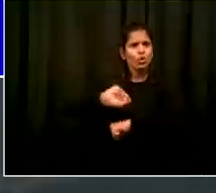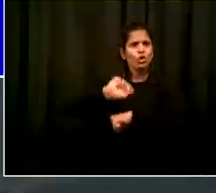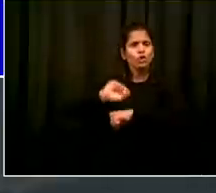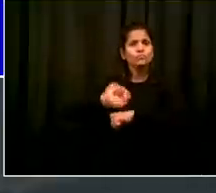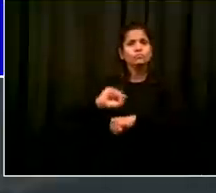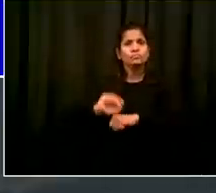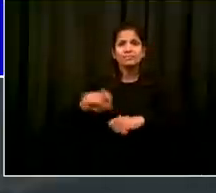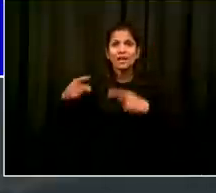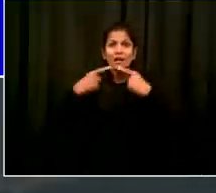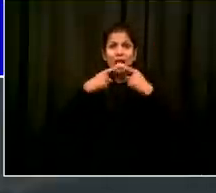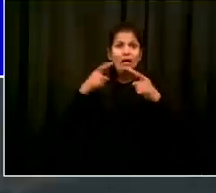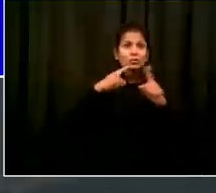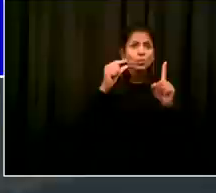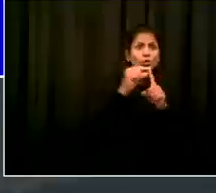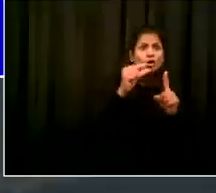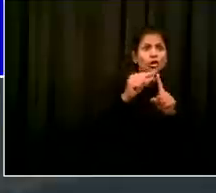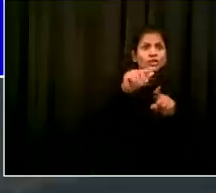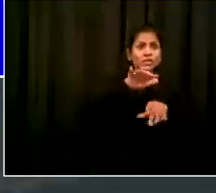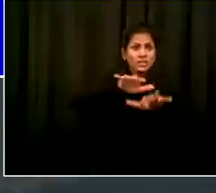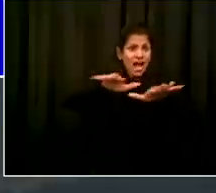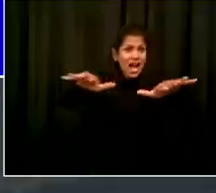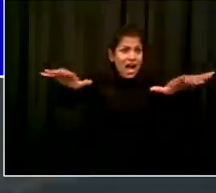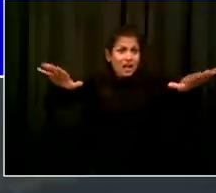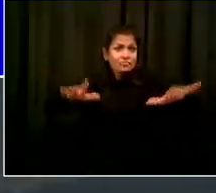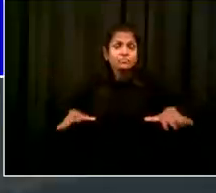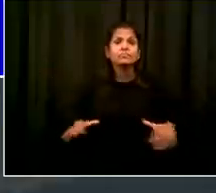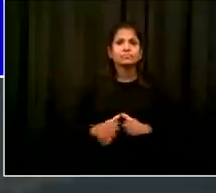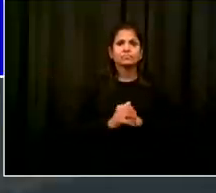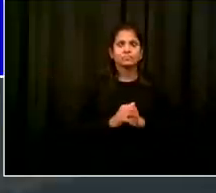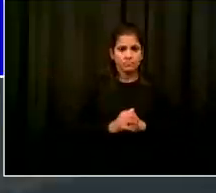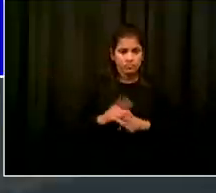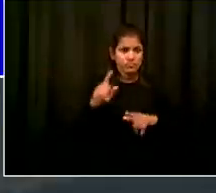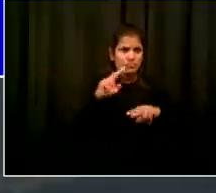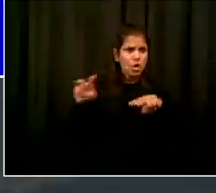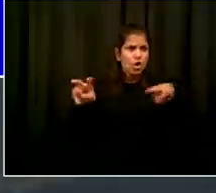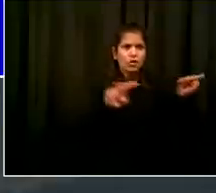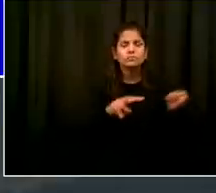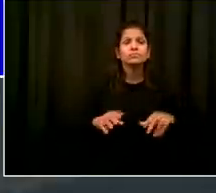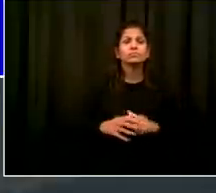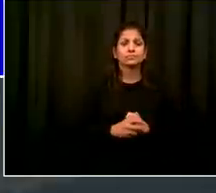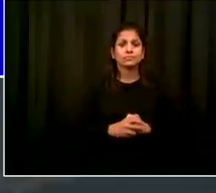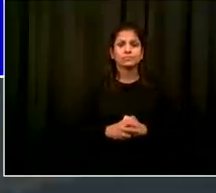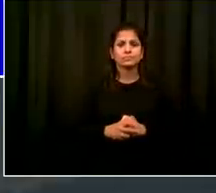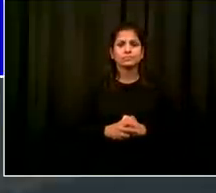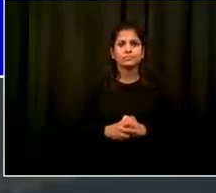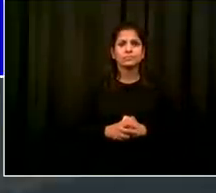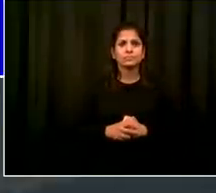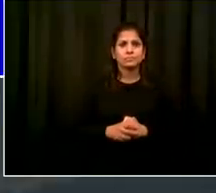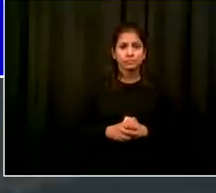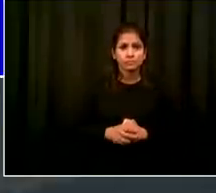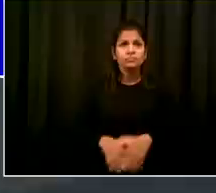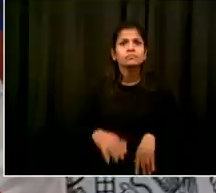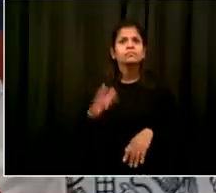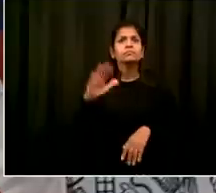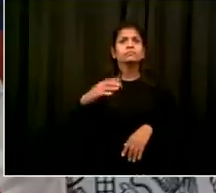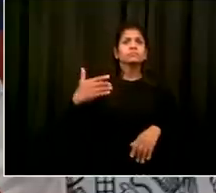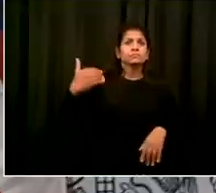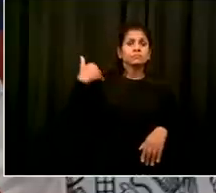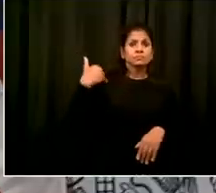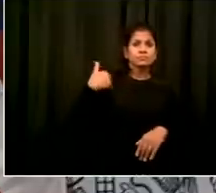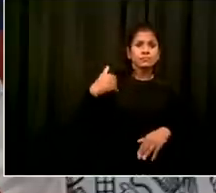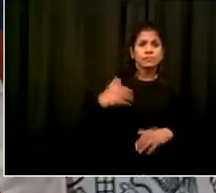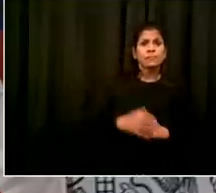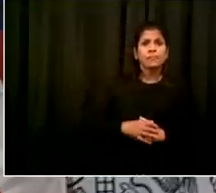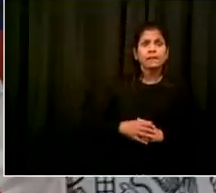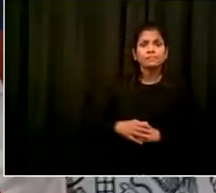any place where we see an uptick we saw a challenge some weeks ago in Sunset Park in Brooklyn huge hyper local effort made all the difference